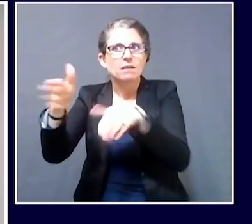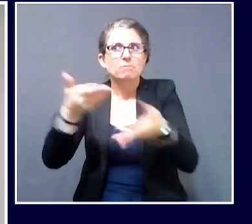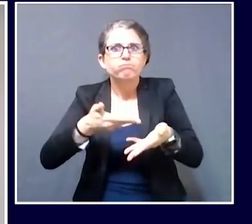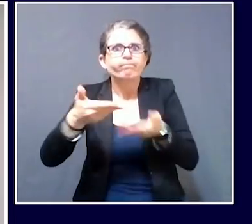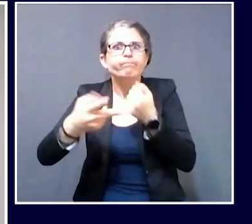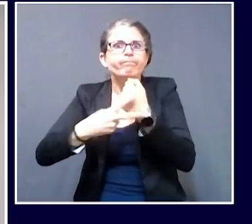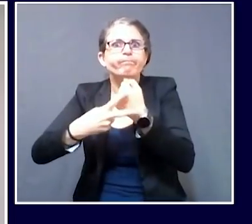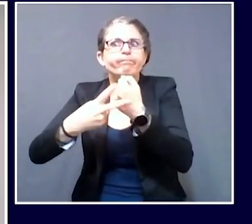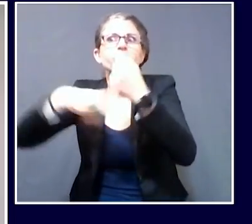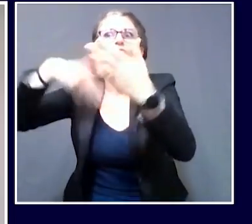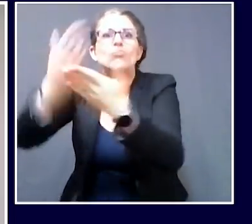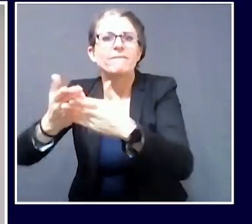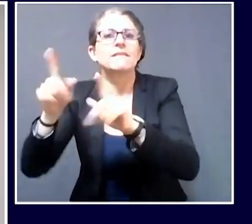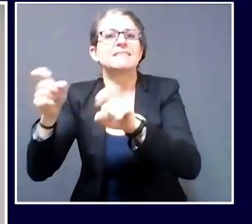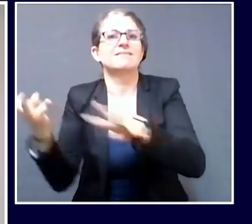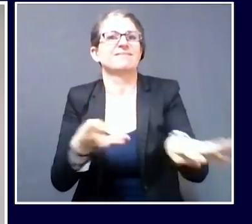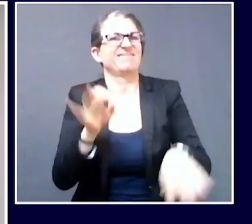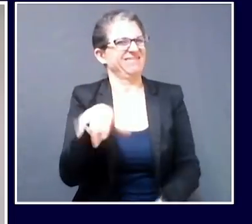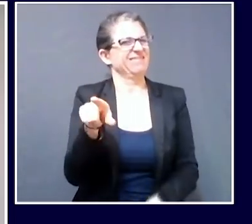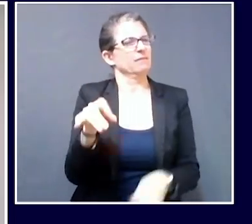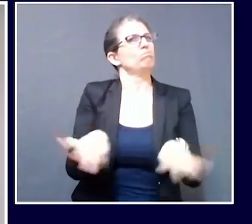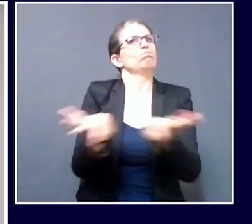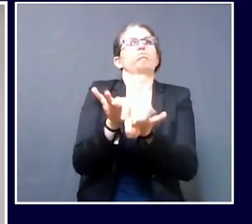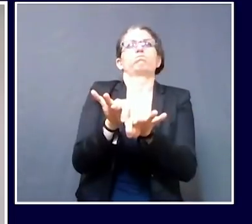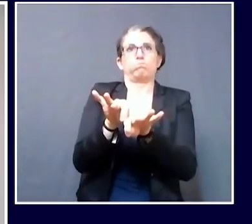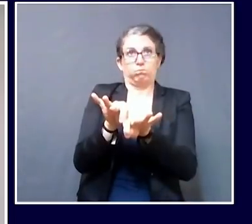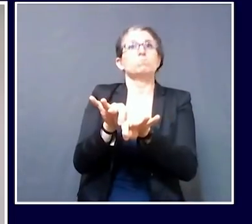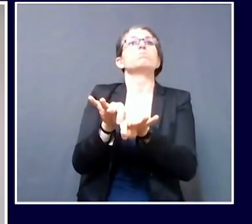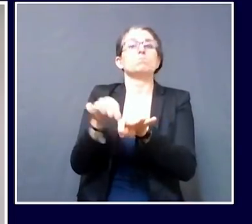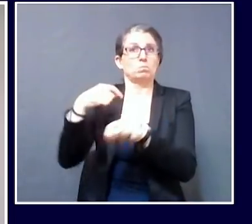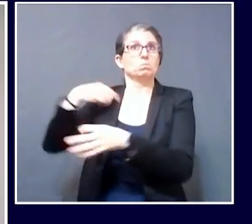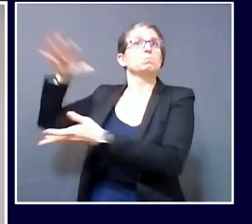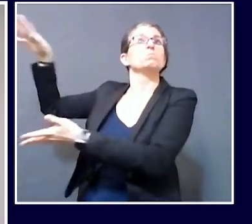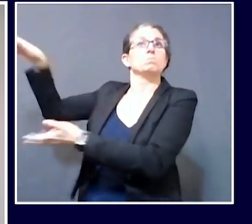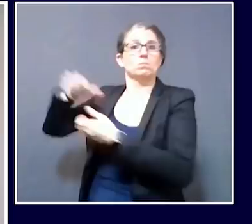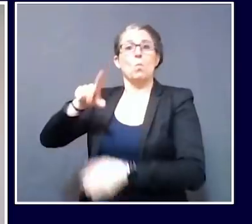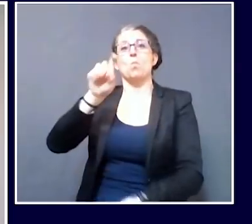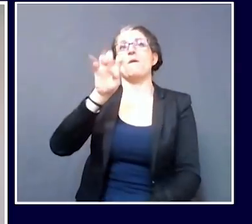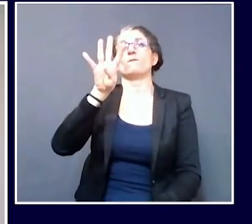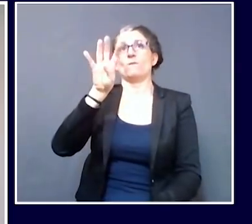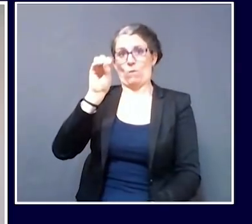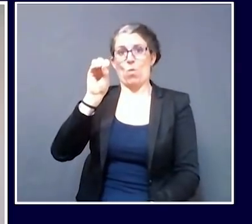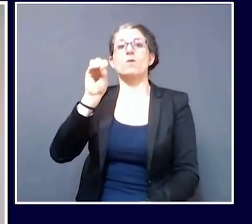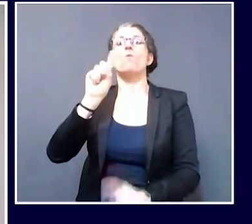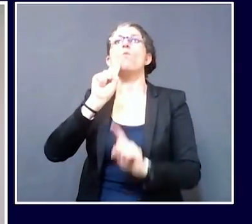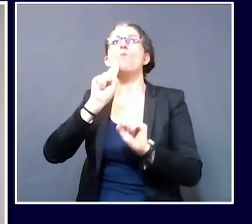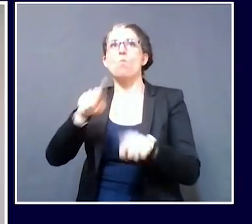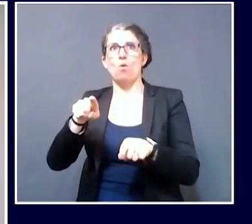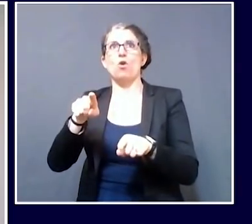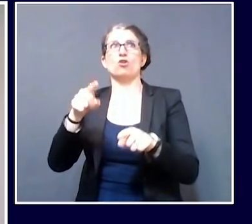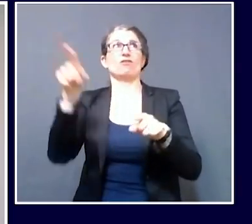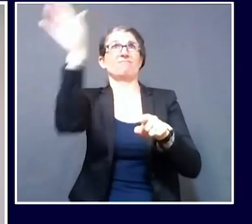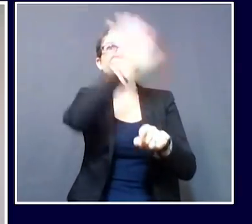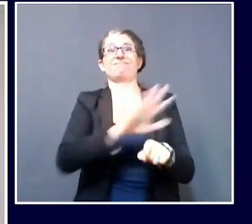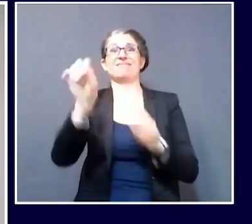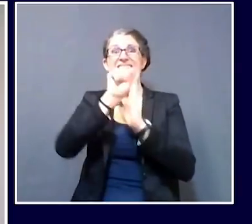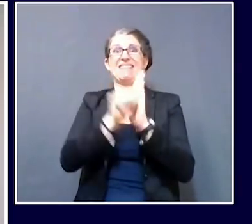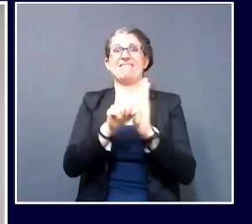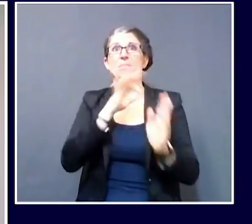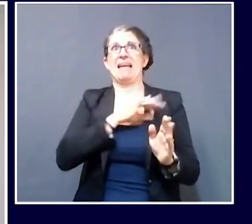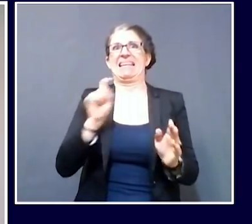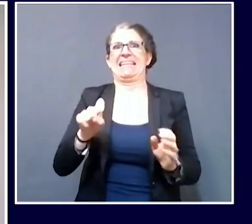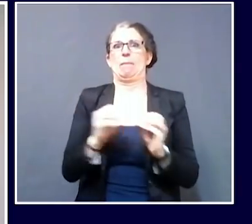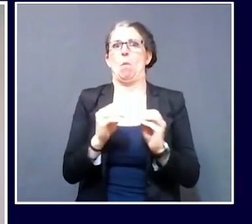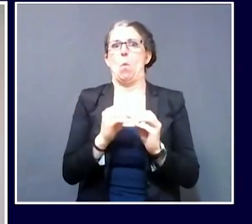now almost 140 orders from healthcare providers across the state for swabs and viral transport